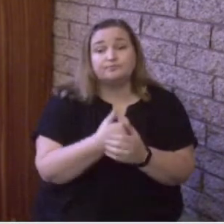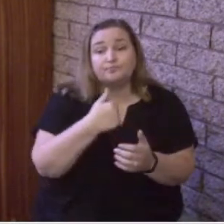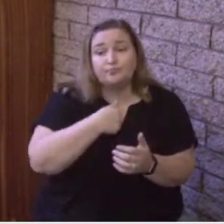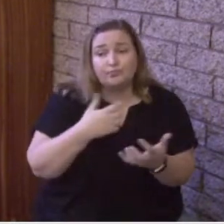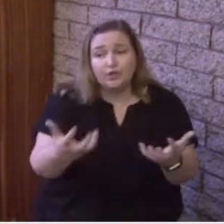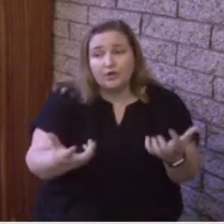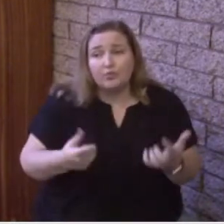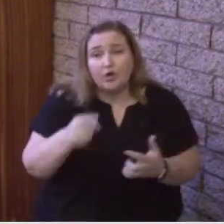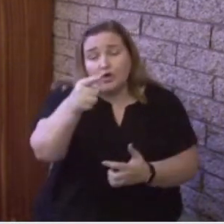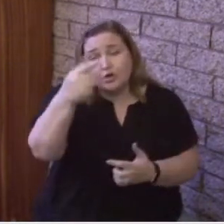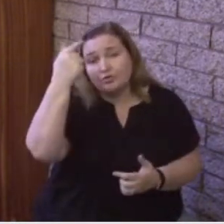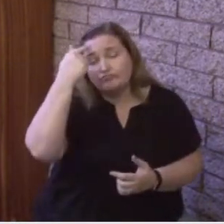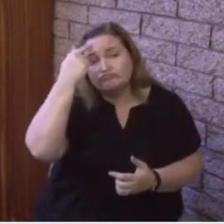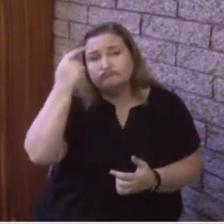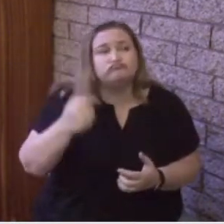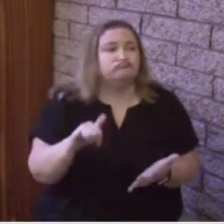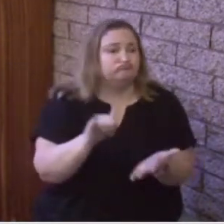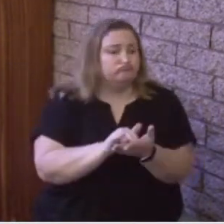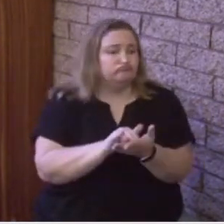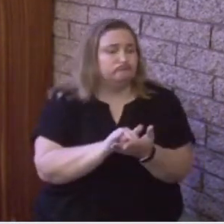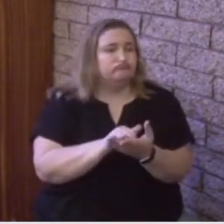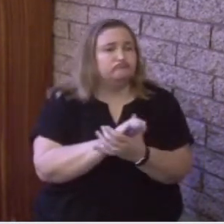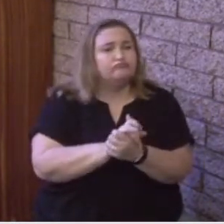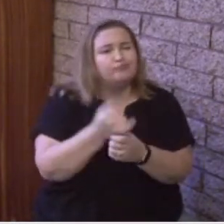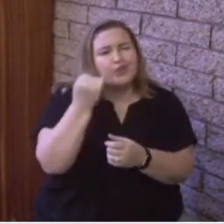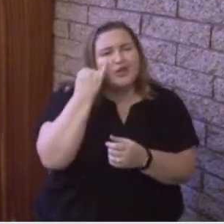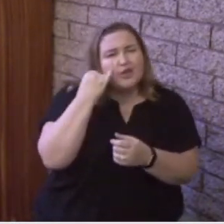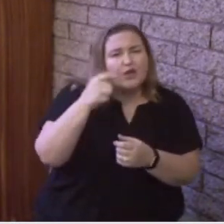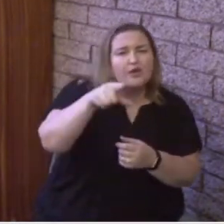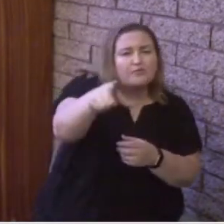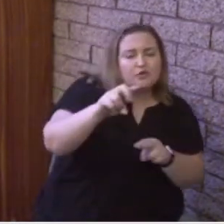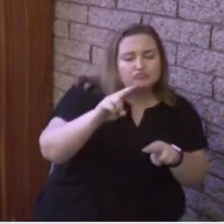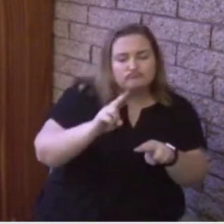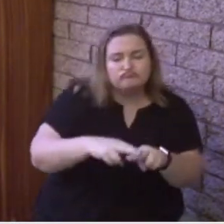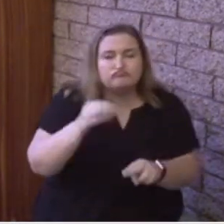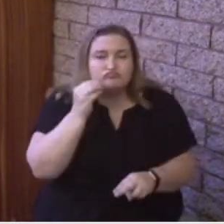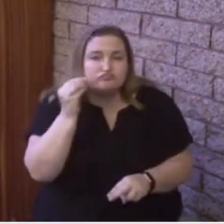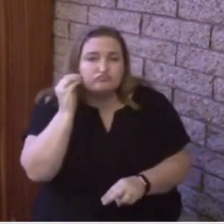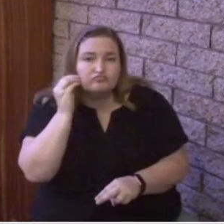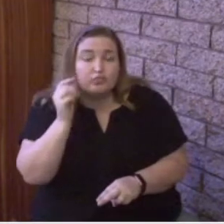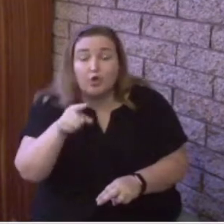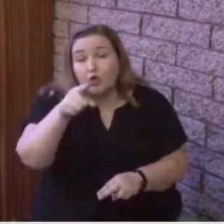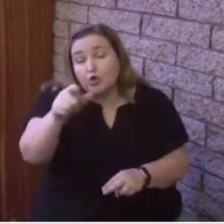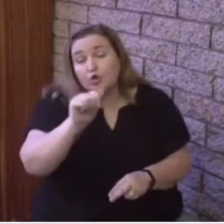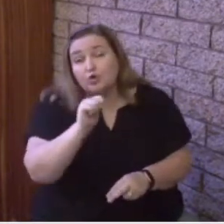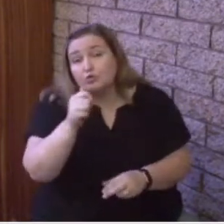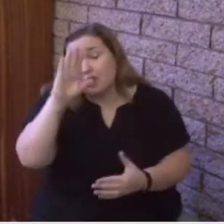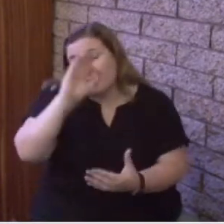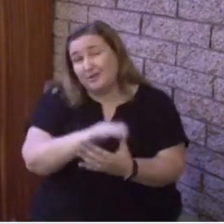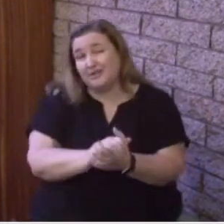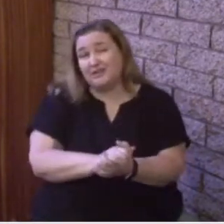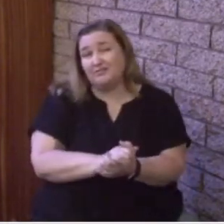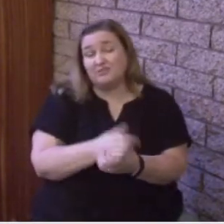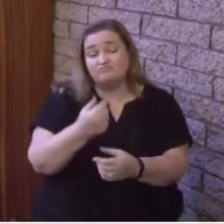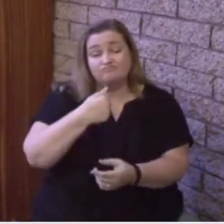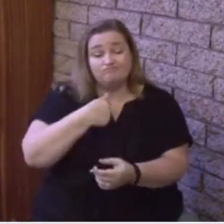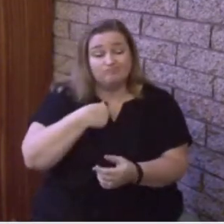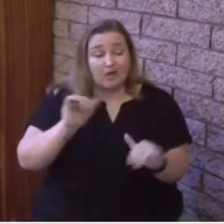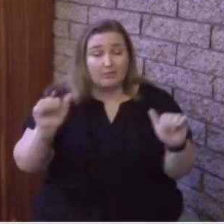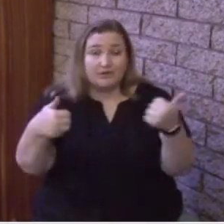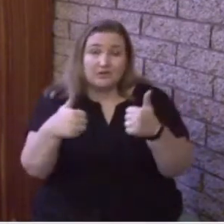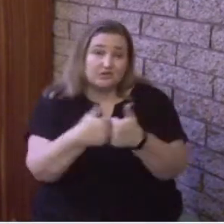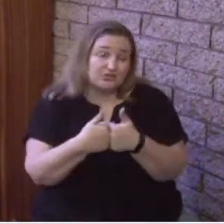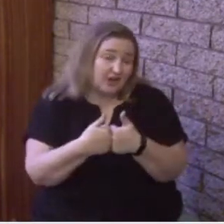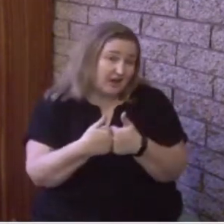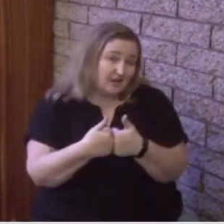Because if you're sitting at home and you're a non-believer, if you have not made that step, I'm going to challenge you to understand today that the Holy